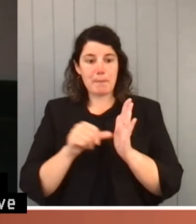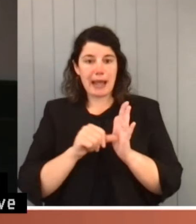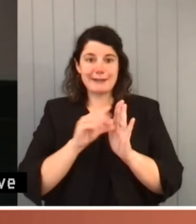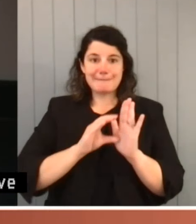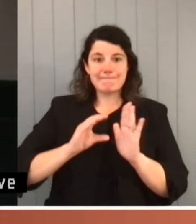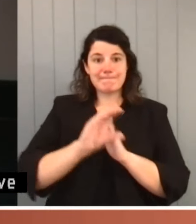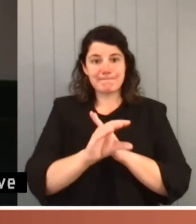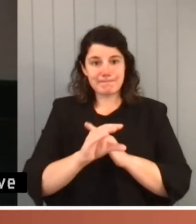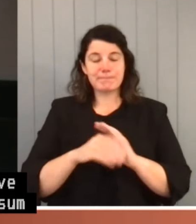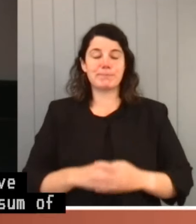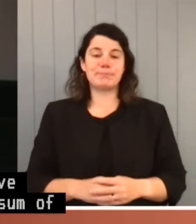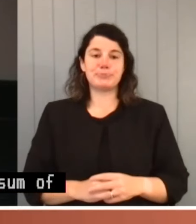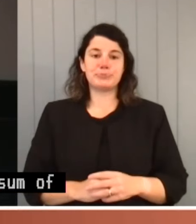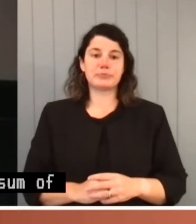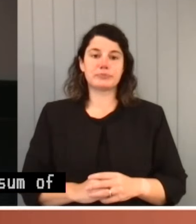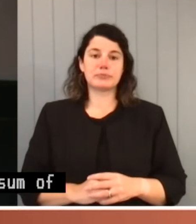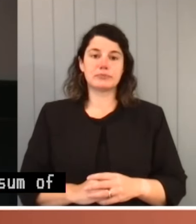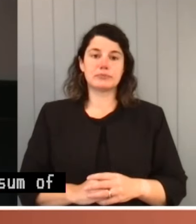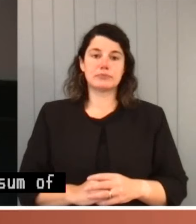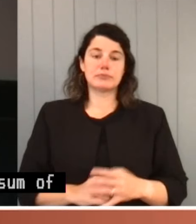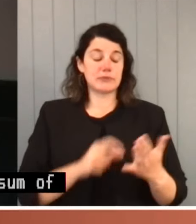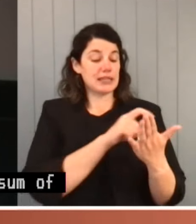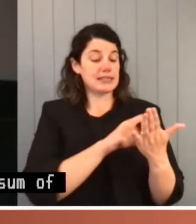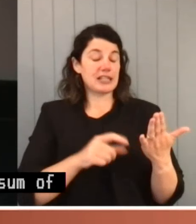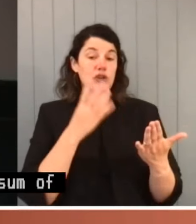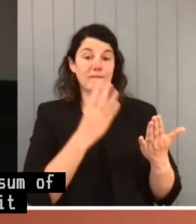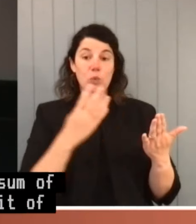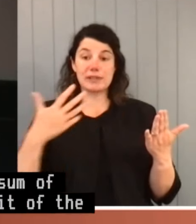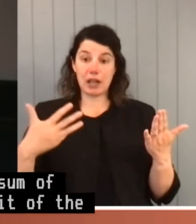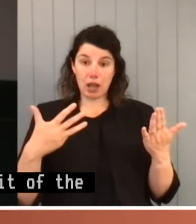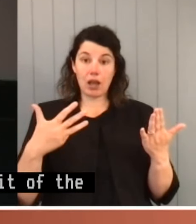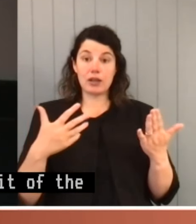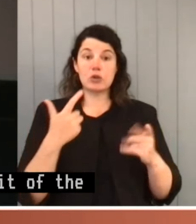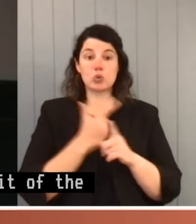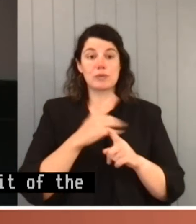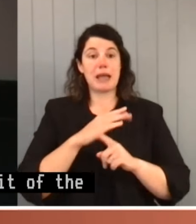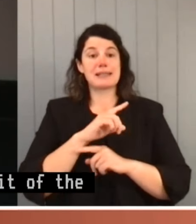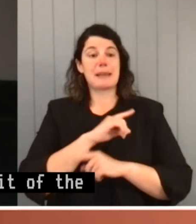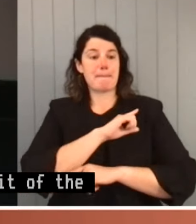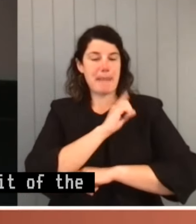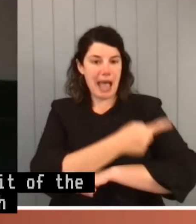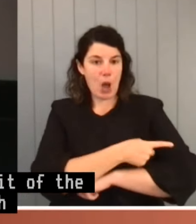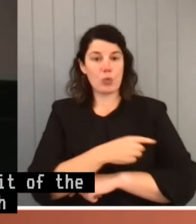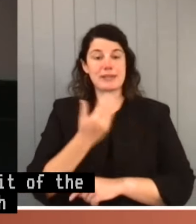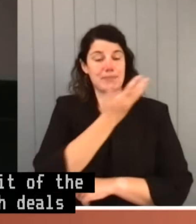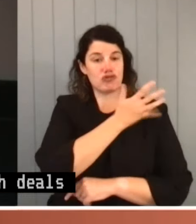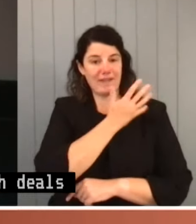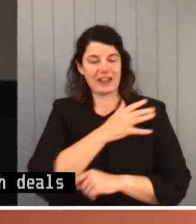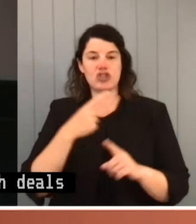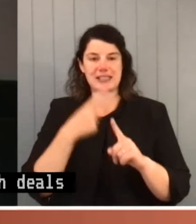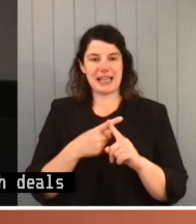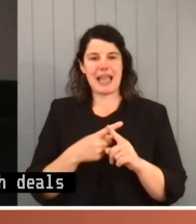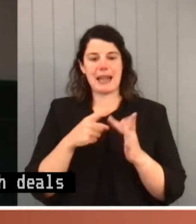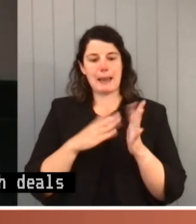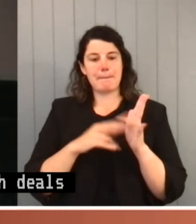of the Crown. Section 49, which deals with powers, privileges and immunities, which secures the freedom of